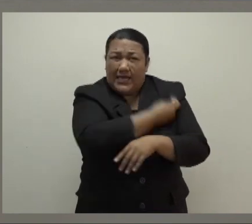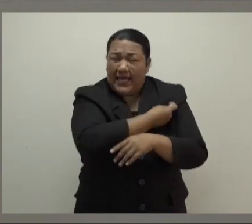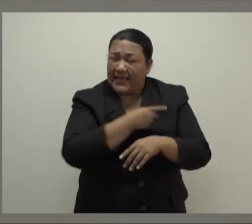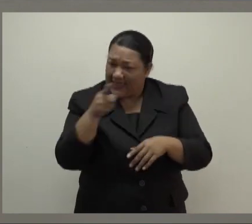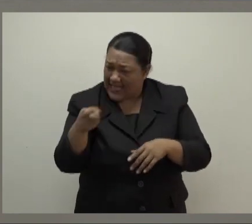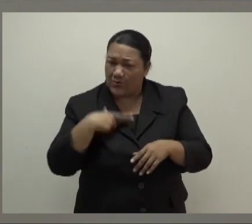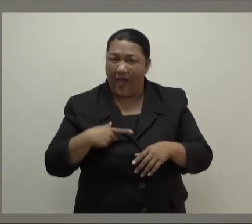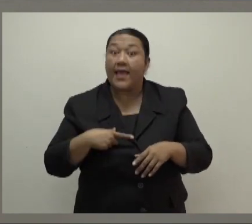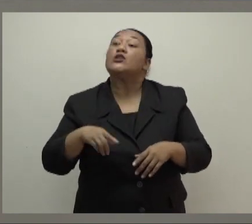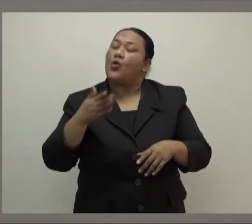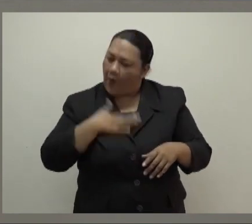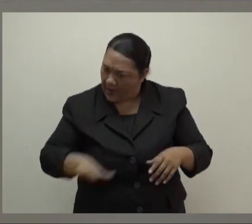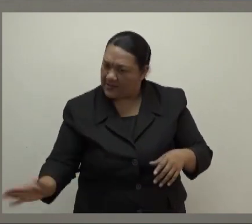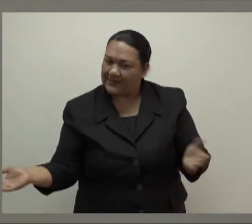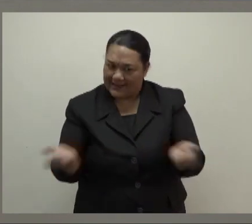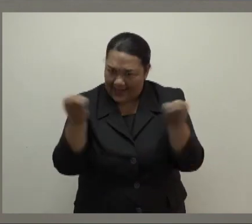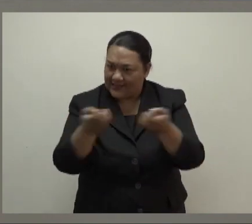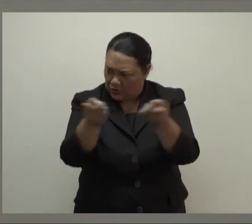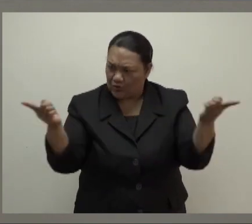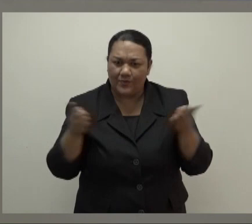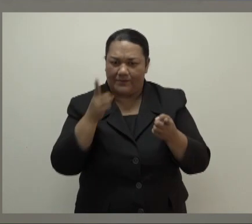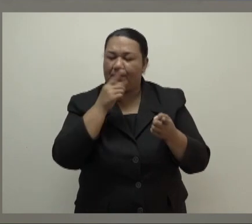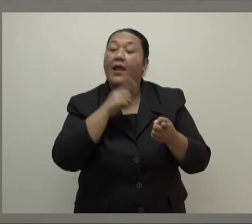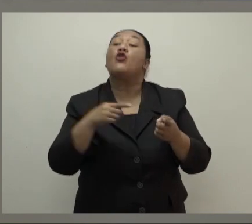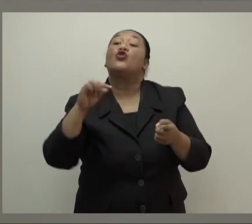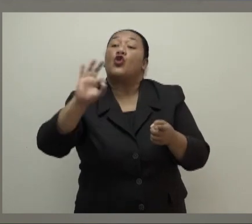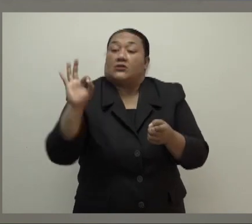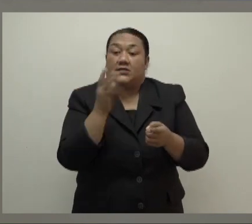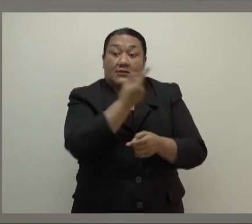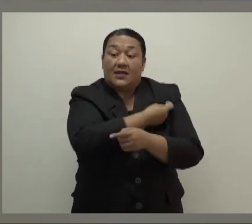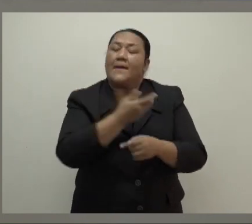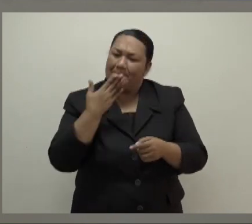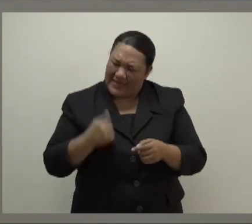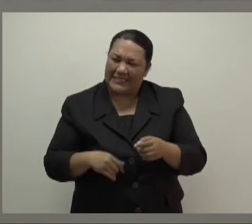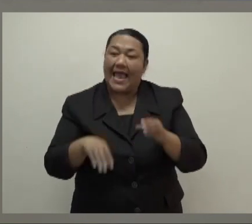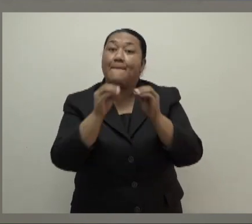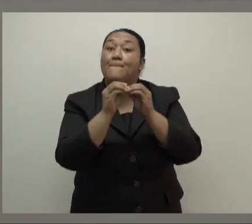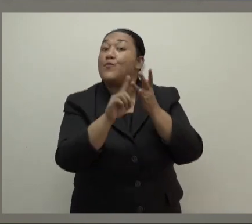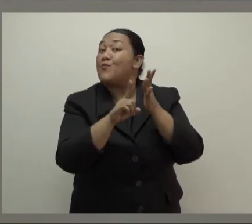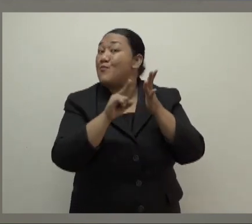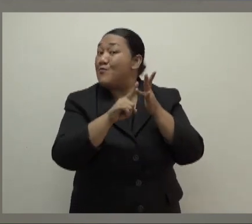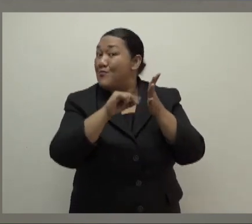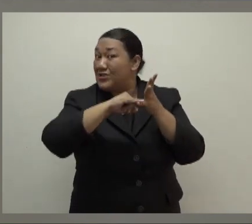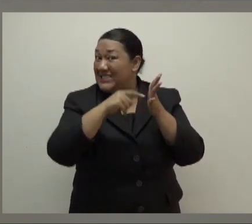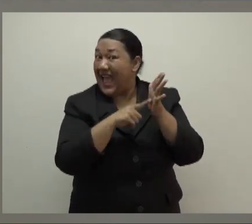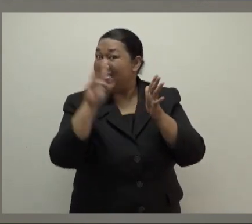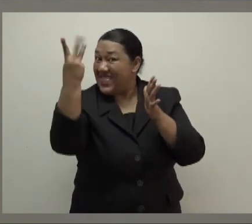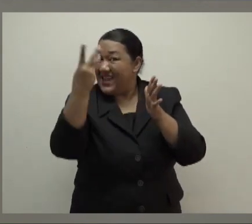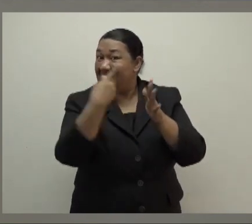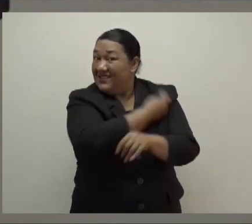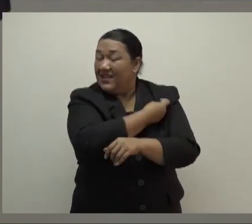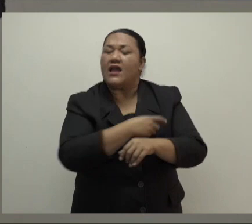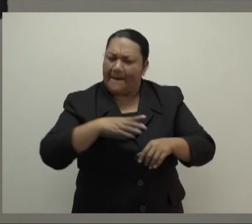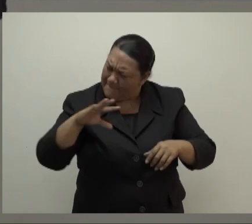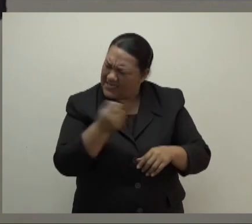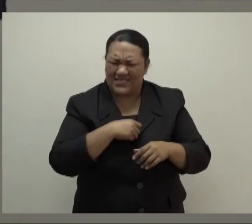please get boosted. Getting vaccinated and getting boosted is the best way we can protect the progress we are announcing today